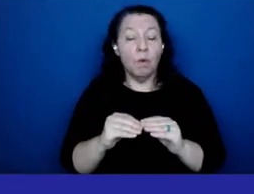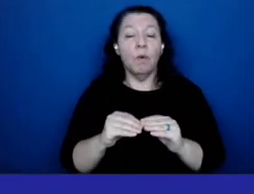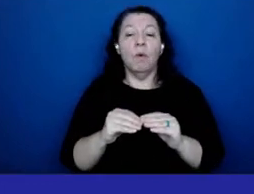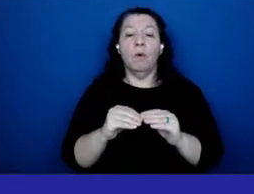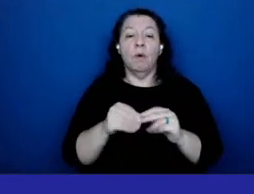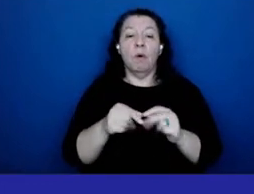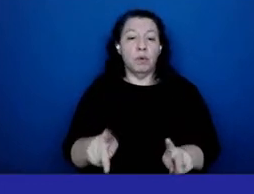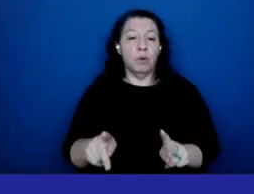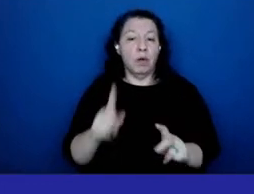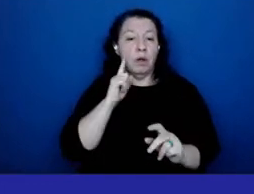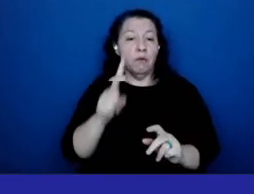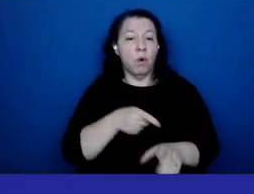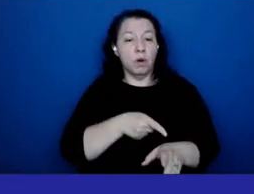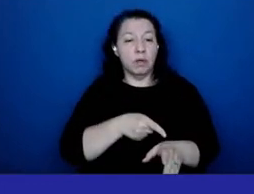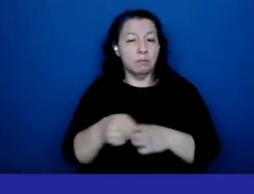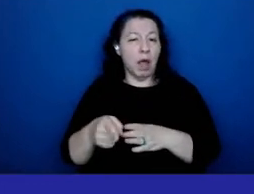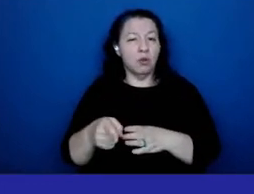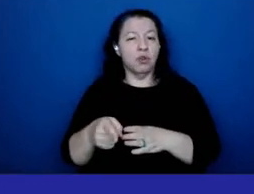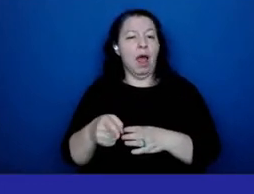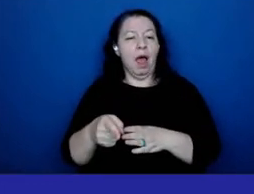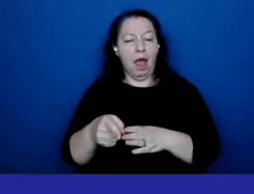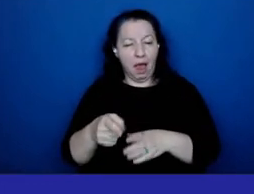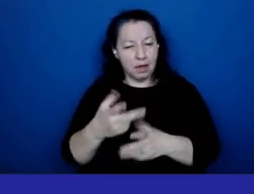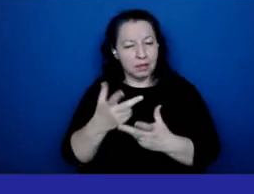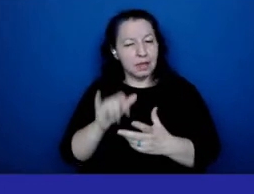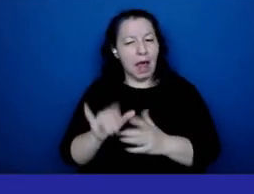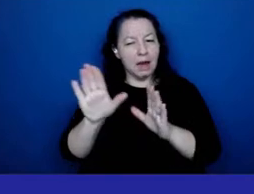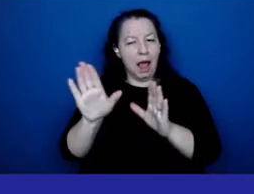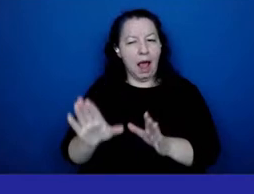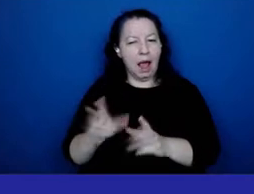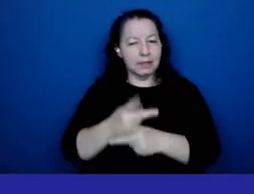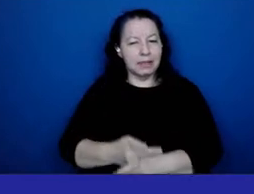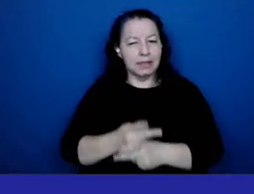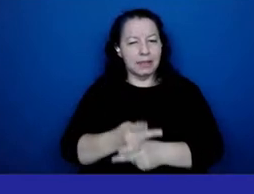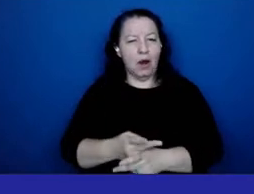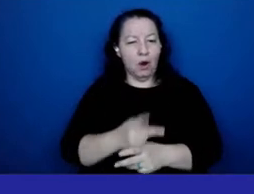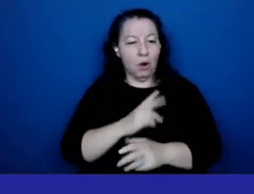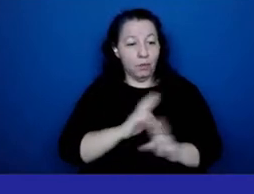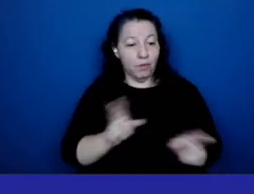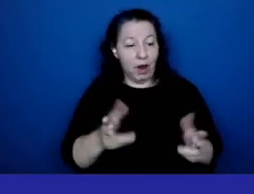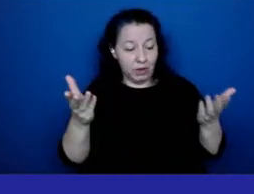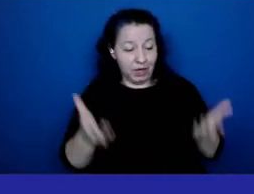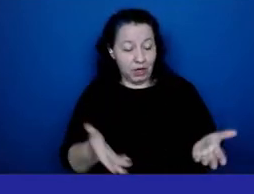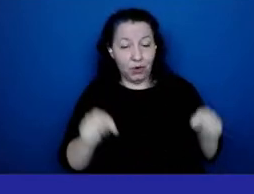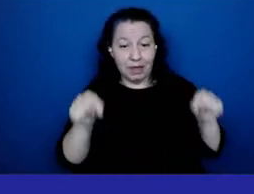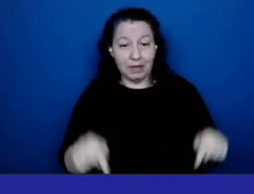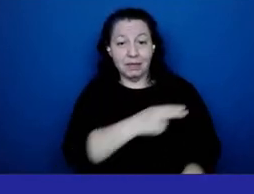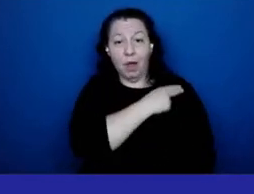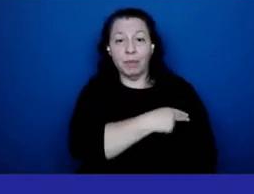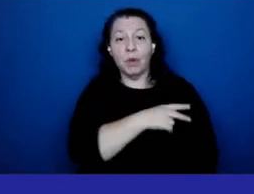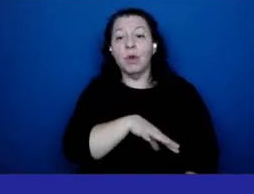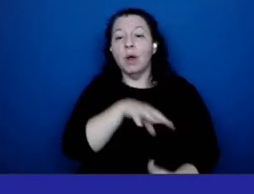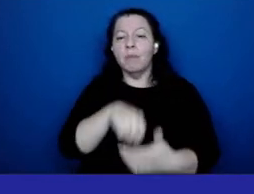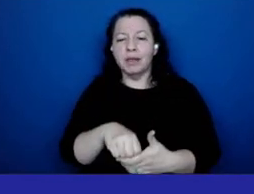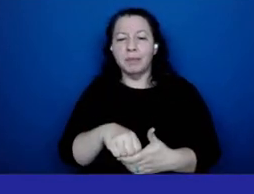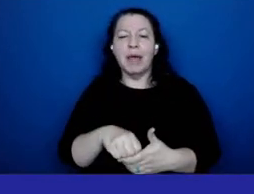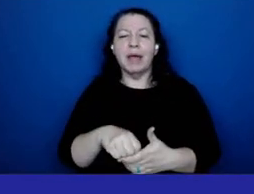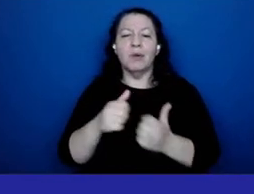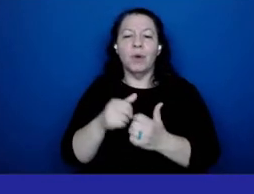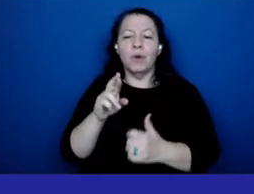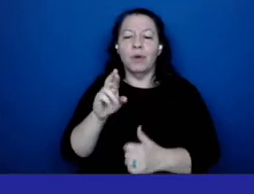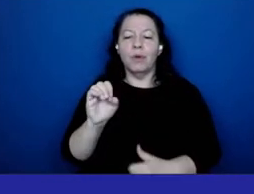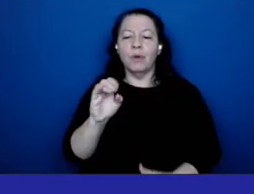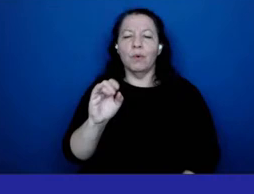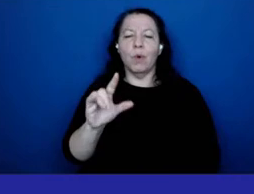specialize the excellent care available at this hospital. And participated in the Rosedale Lions Club